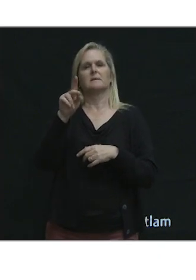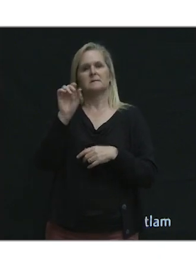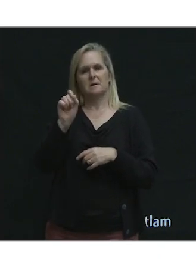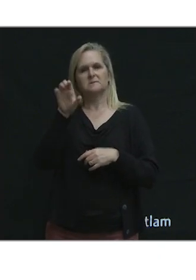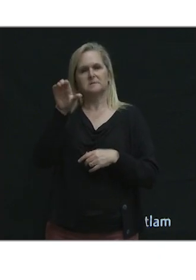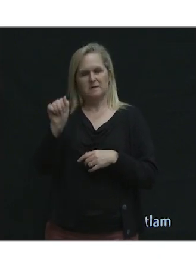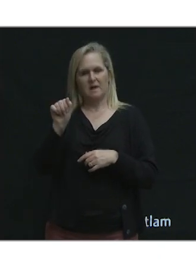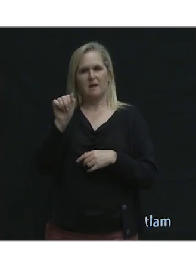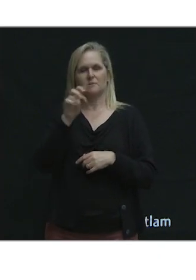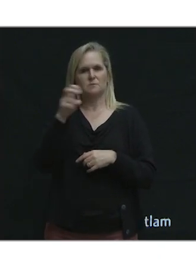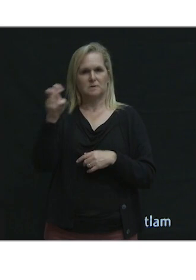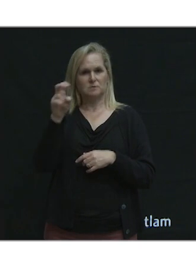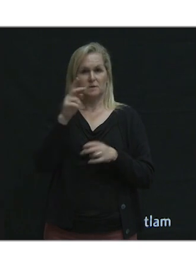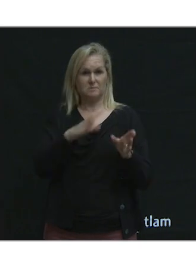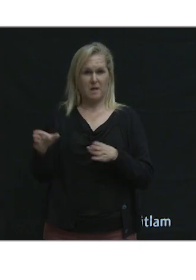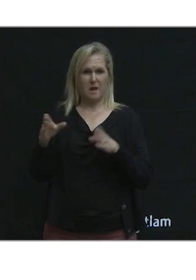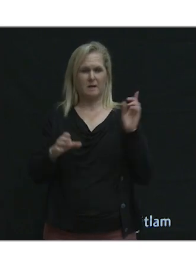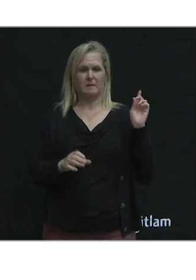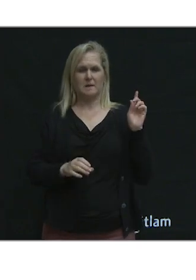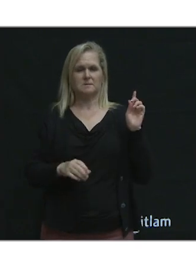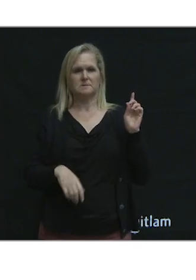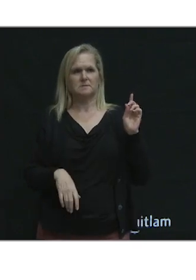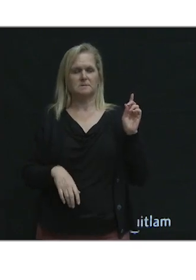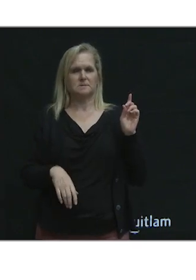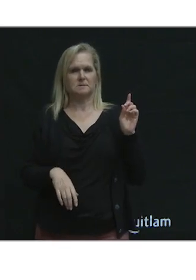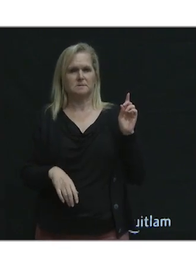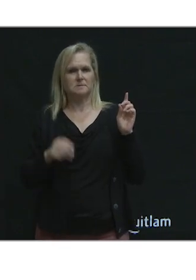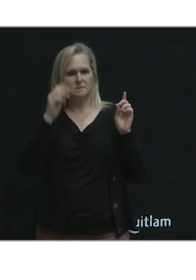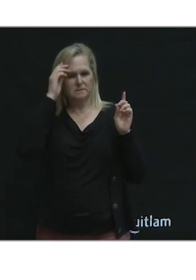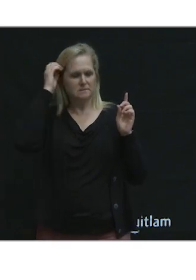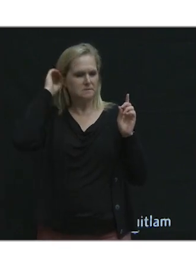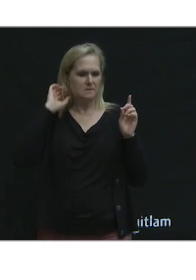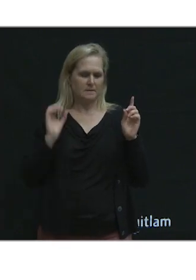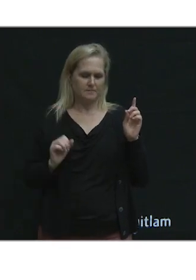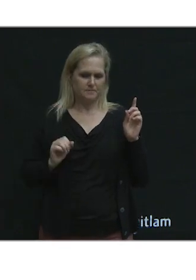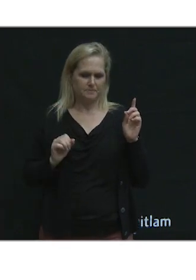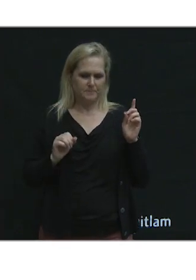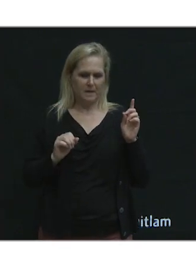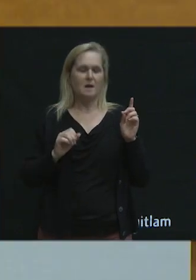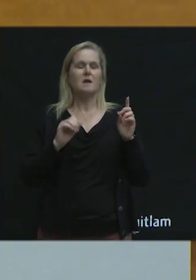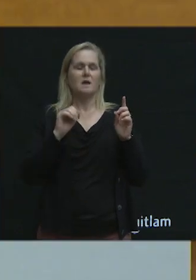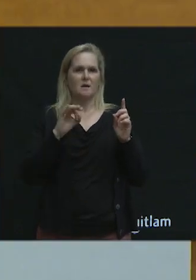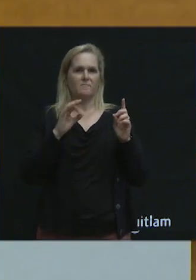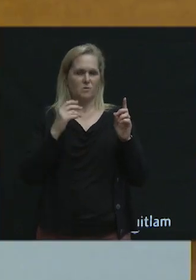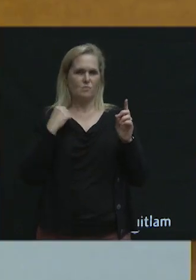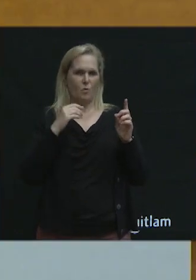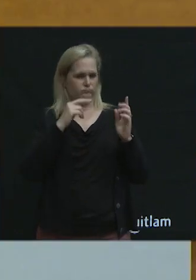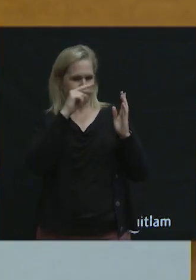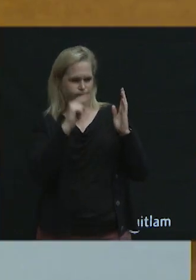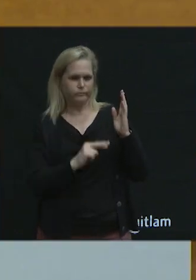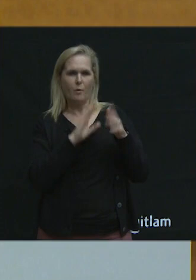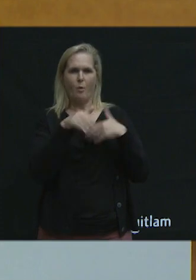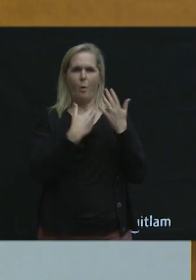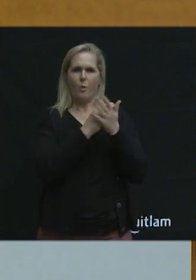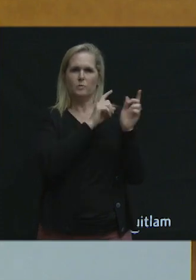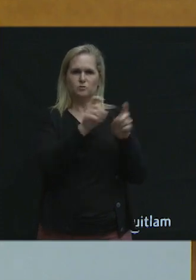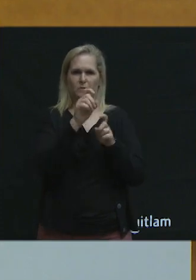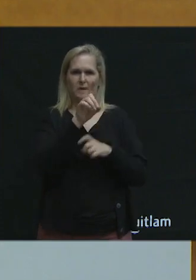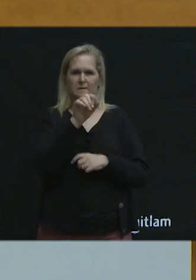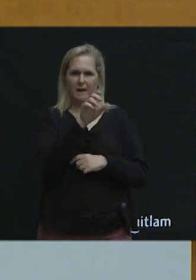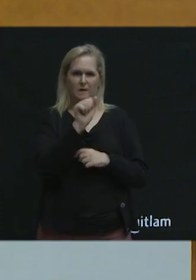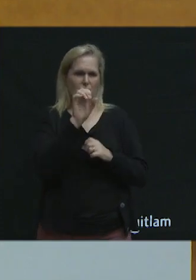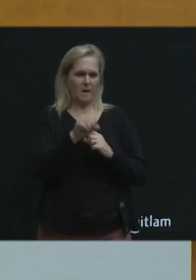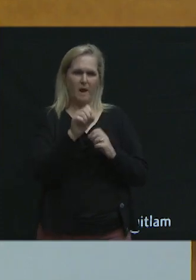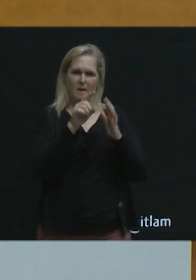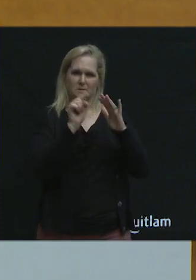survey data visualization too, if you want to dig further into the survey, uh, data, um, and explore, uh, all